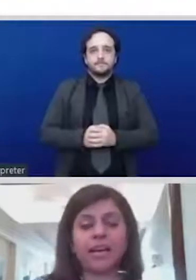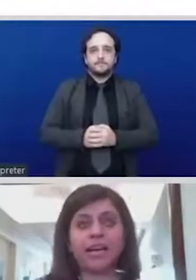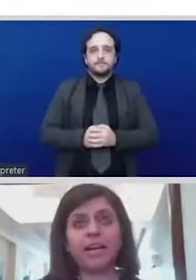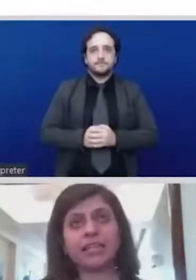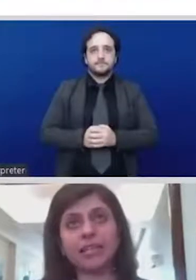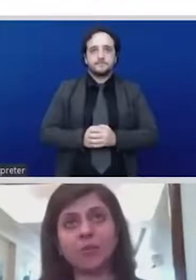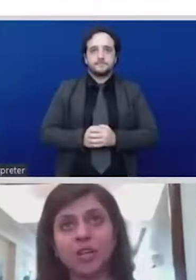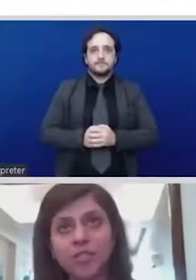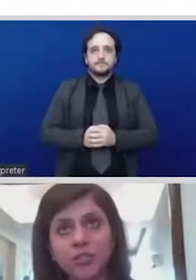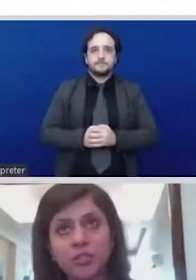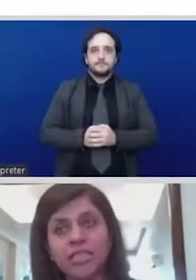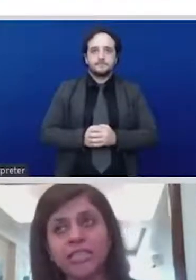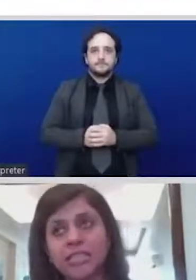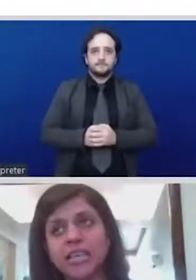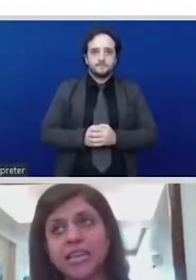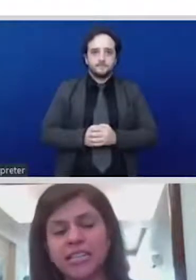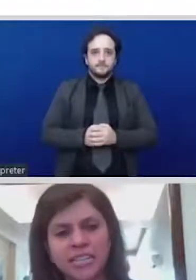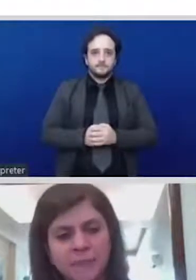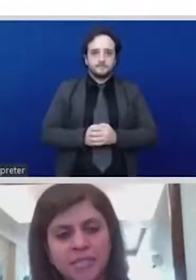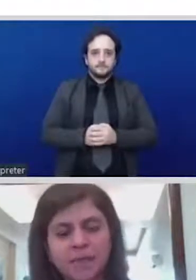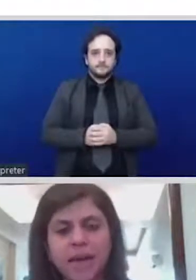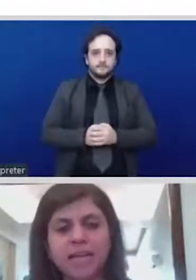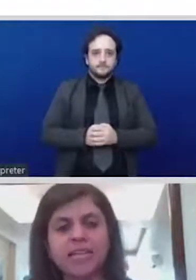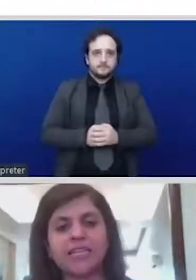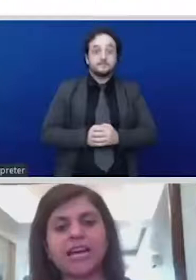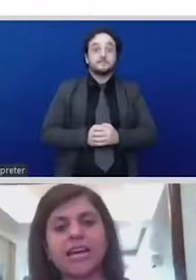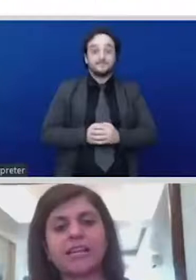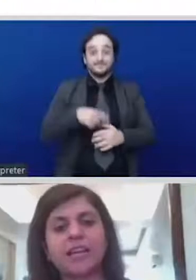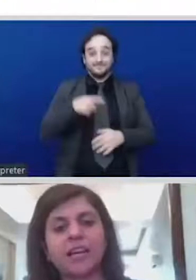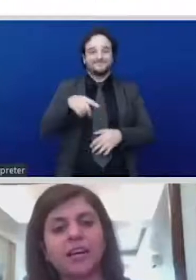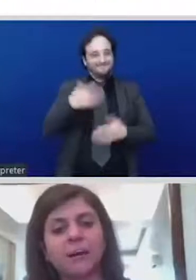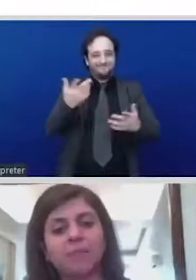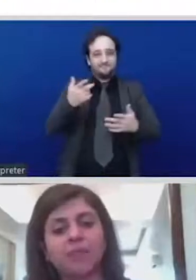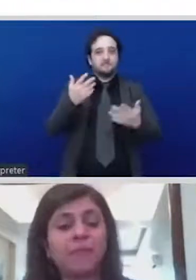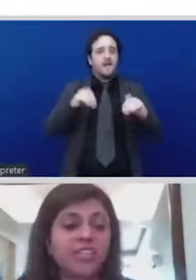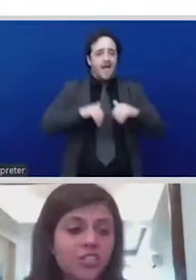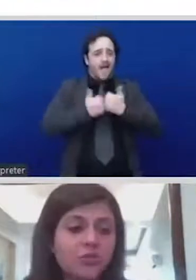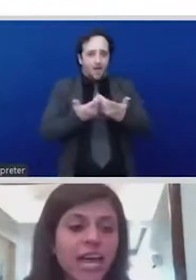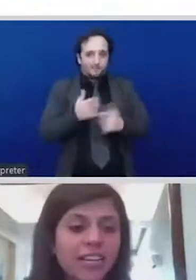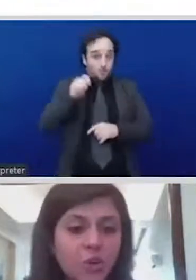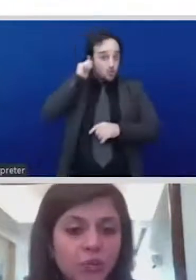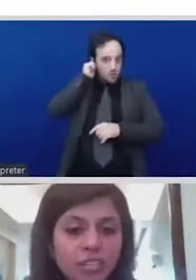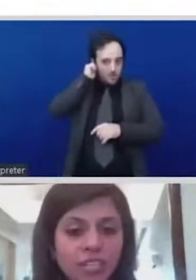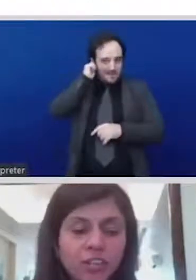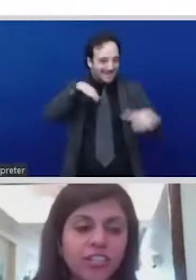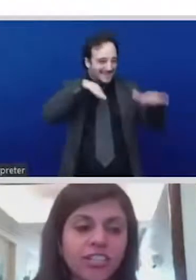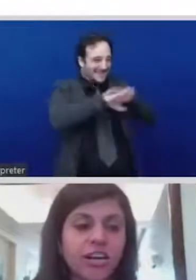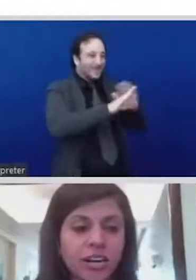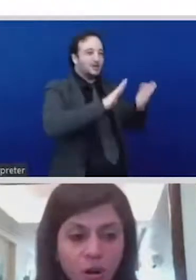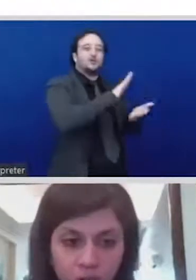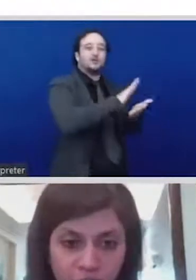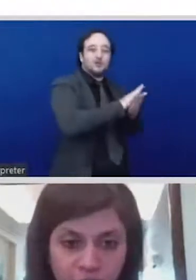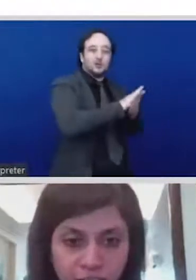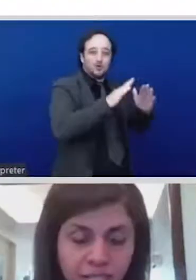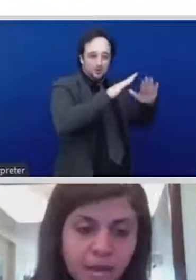I think one of the uniqueness is that and it keeps coming back is that the measures to tackle COVID did not really account